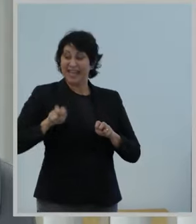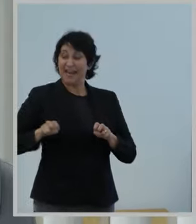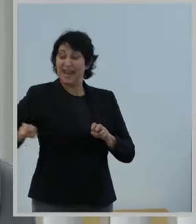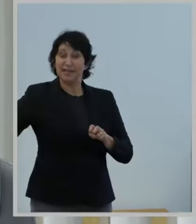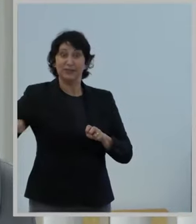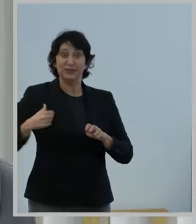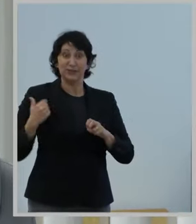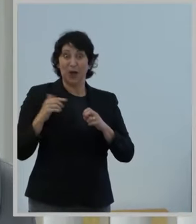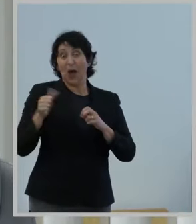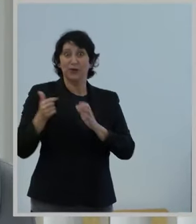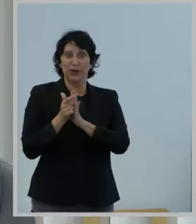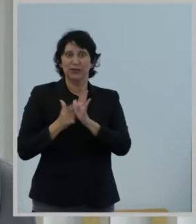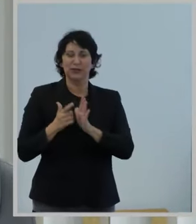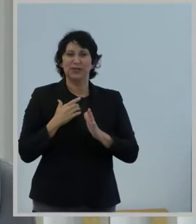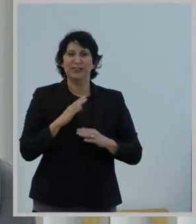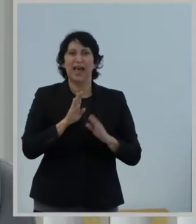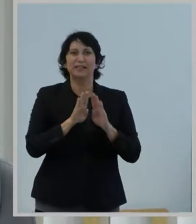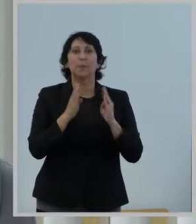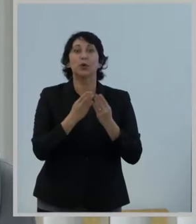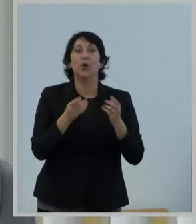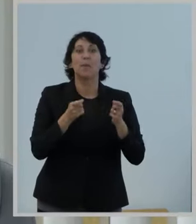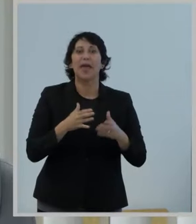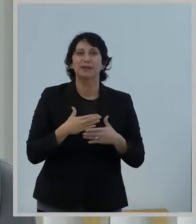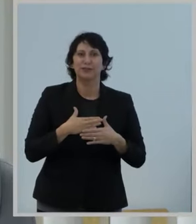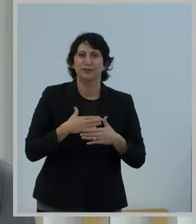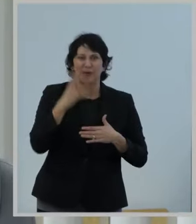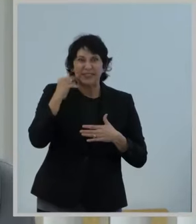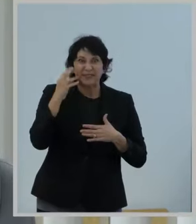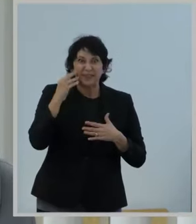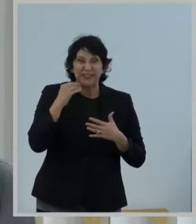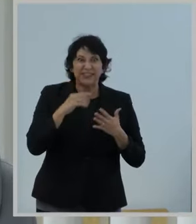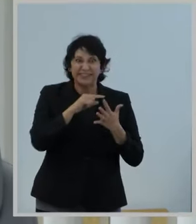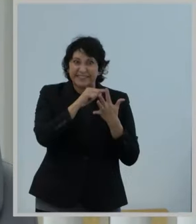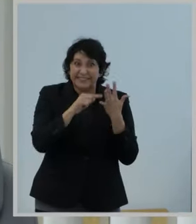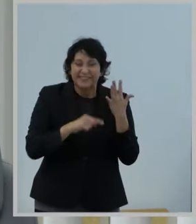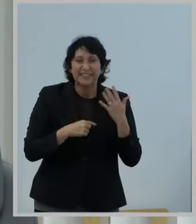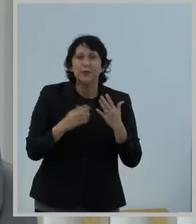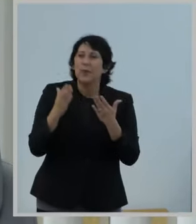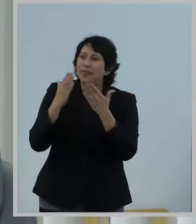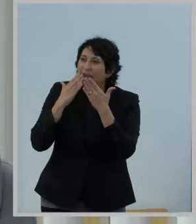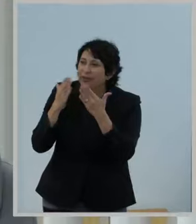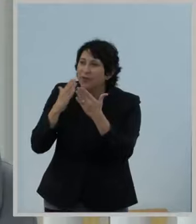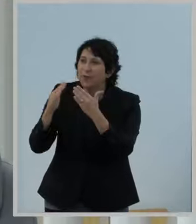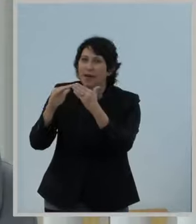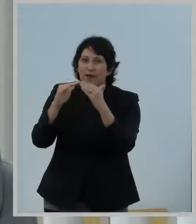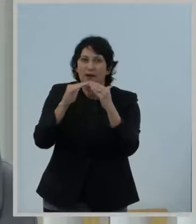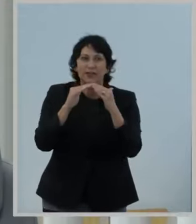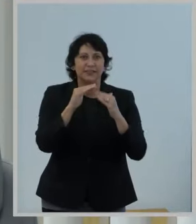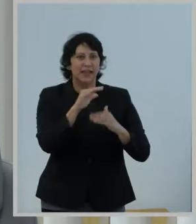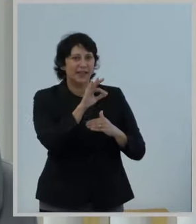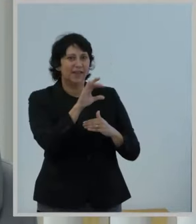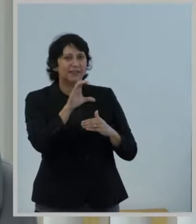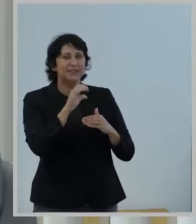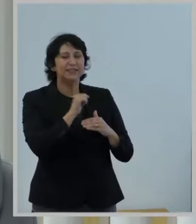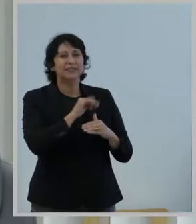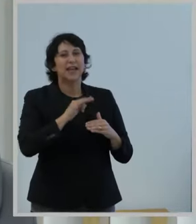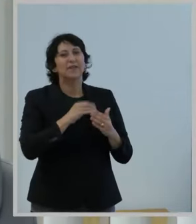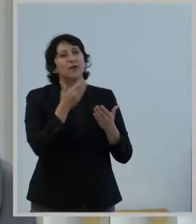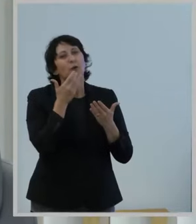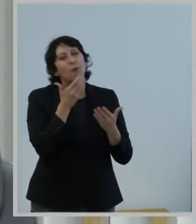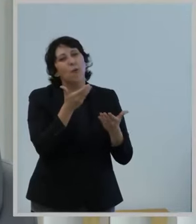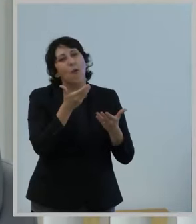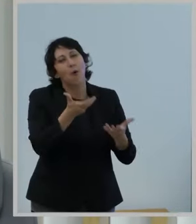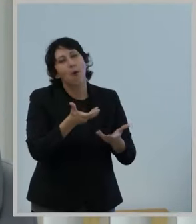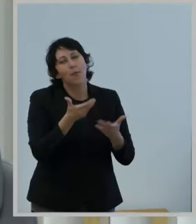as a bureau manager. So thank you to my colleagues and to the FCC staff for your warm welcome.